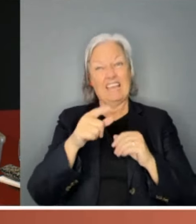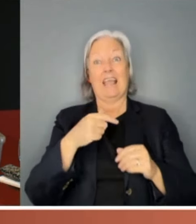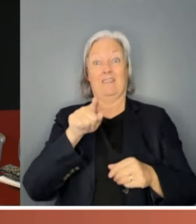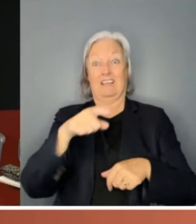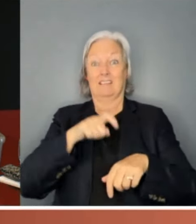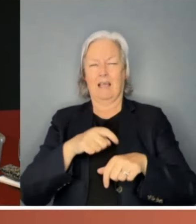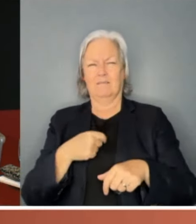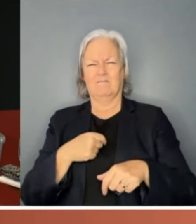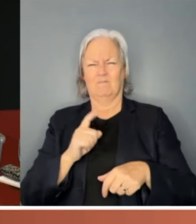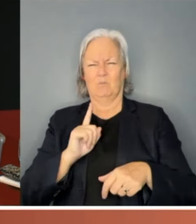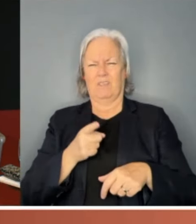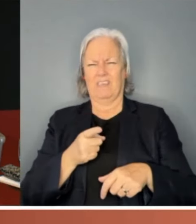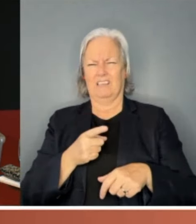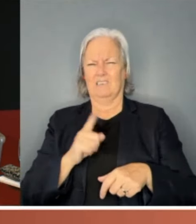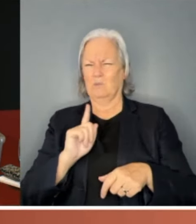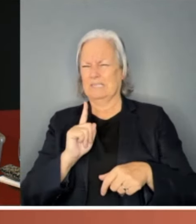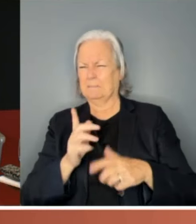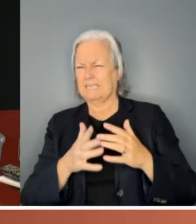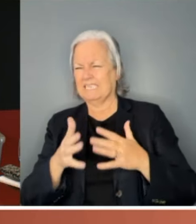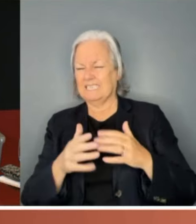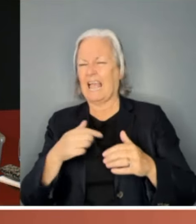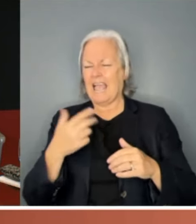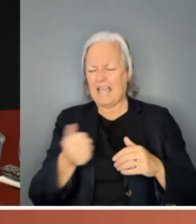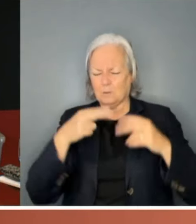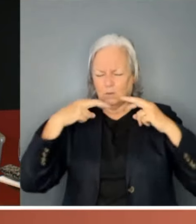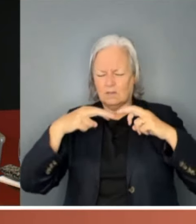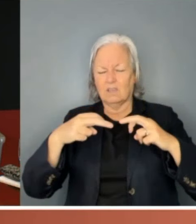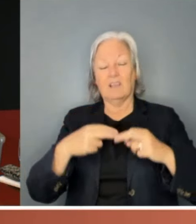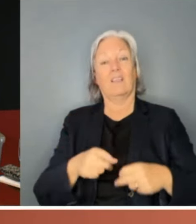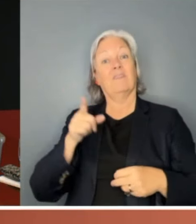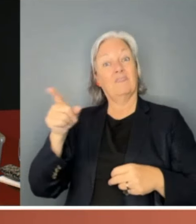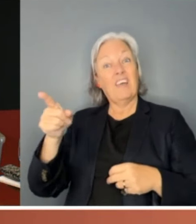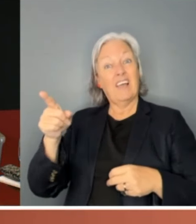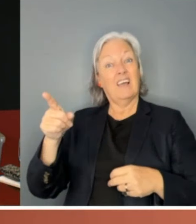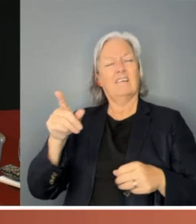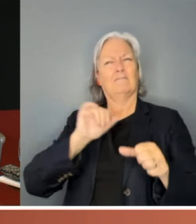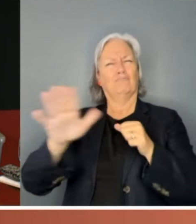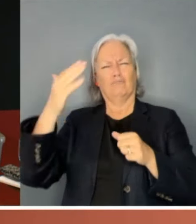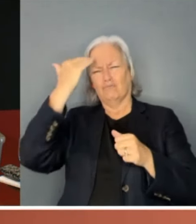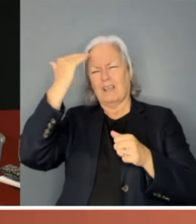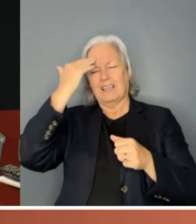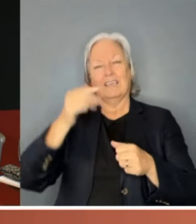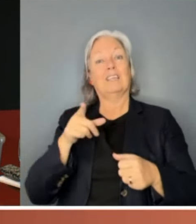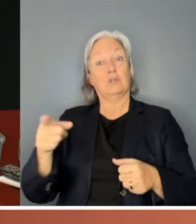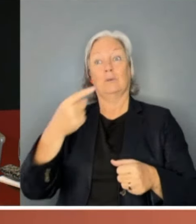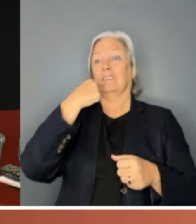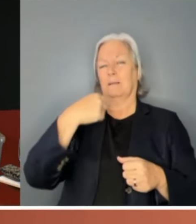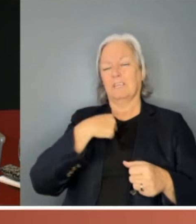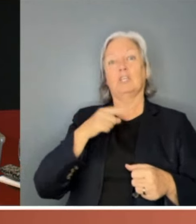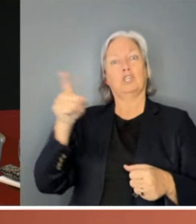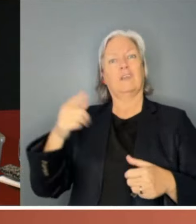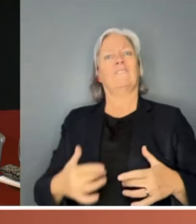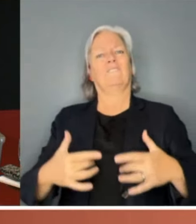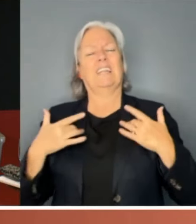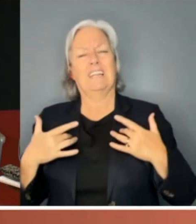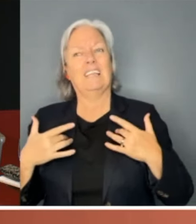And I had to look it up too. But here she was, one of the greatest brains in the world. And she was telling me that she felt imposter syndrome.